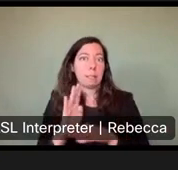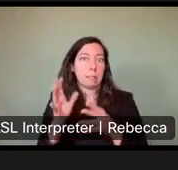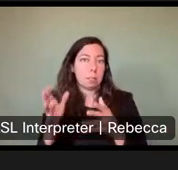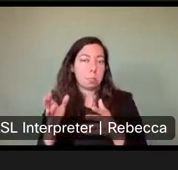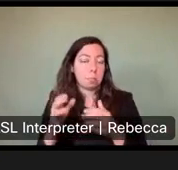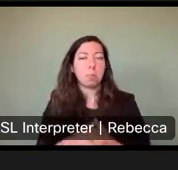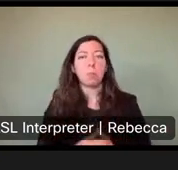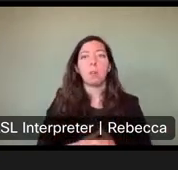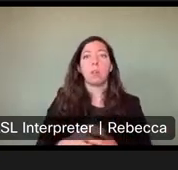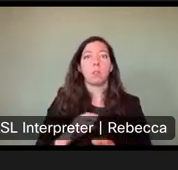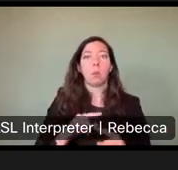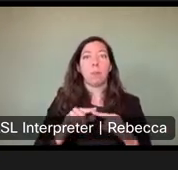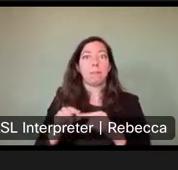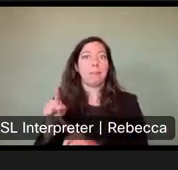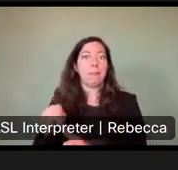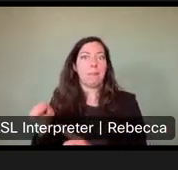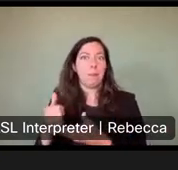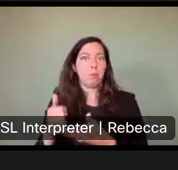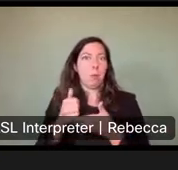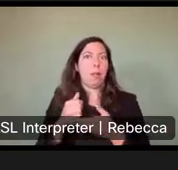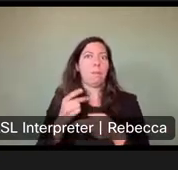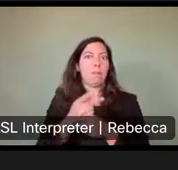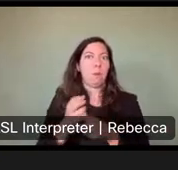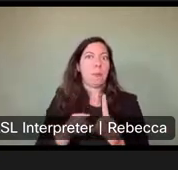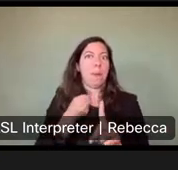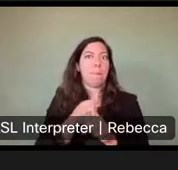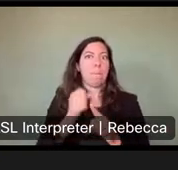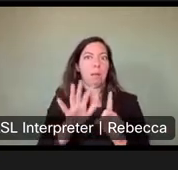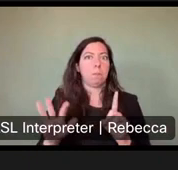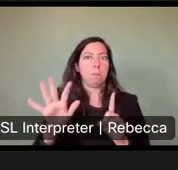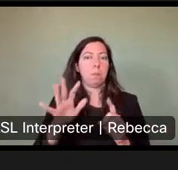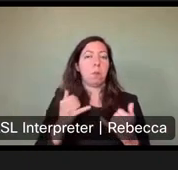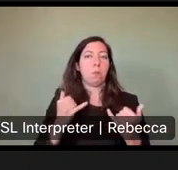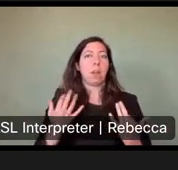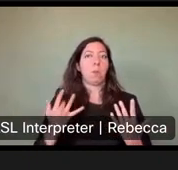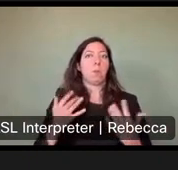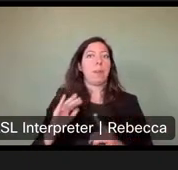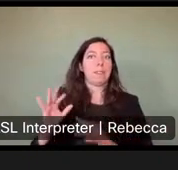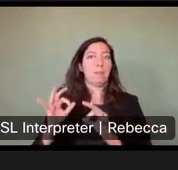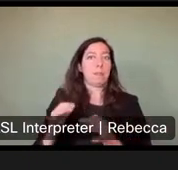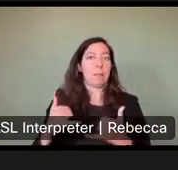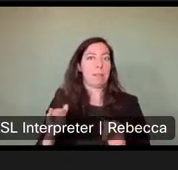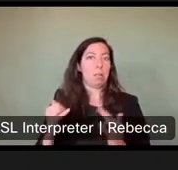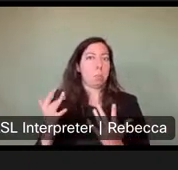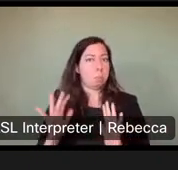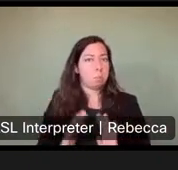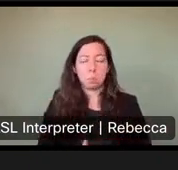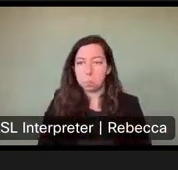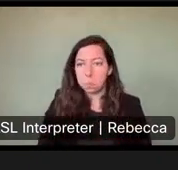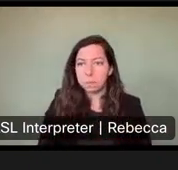we rely on them to, to provide that information for us. And we're waiting feedback. And we are, yes, we are waiting feedback on that.